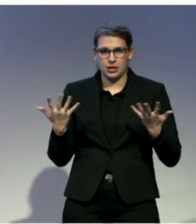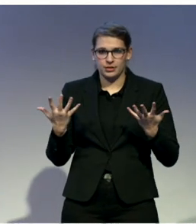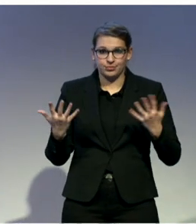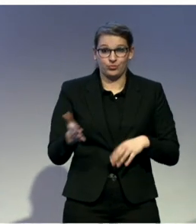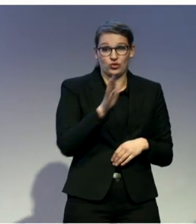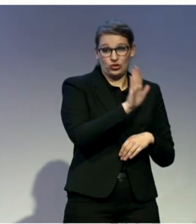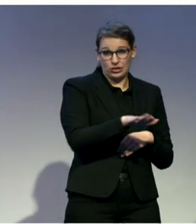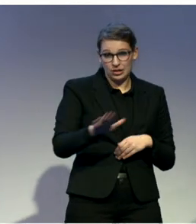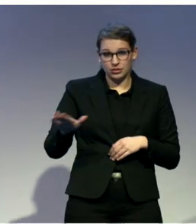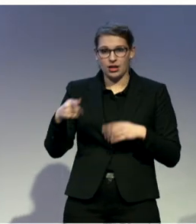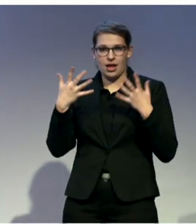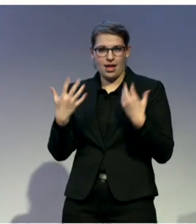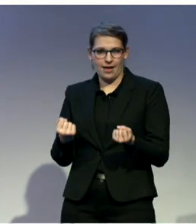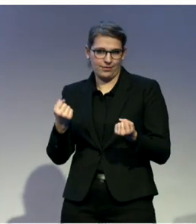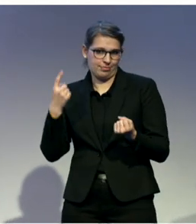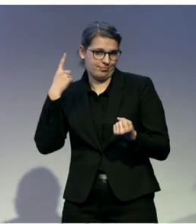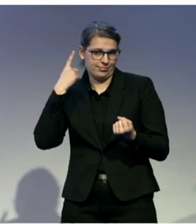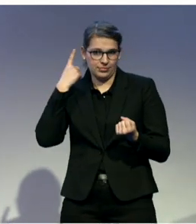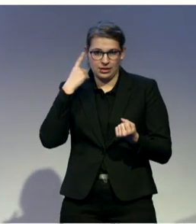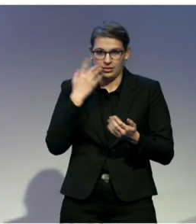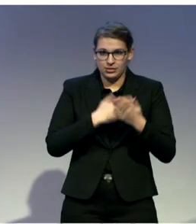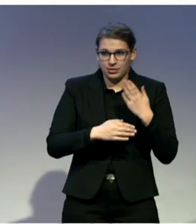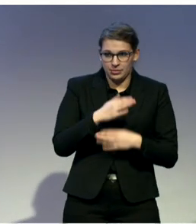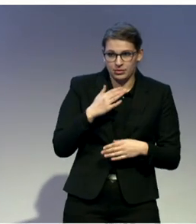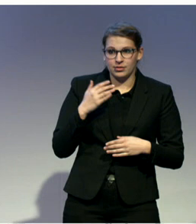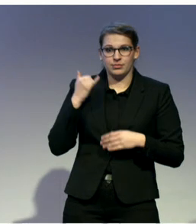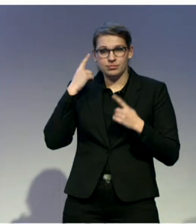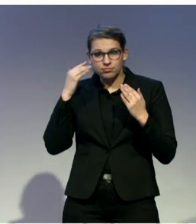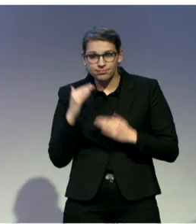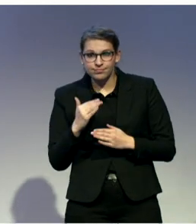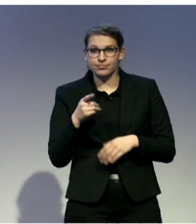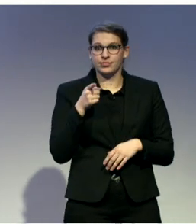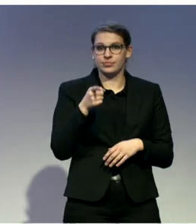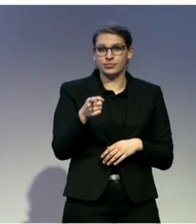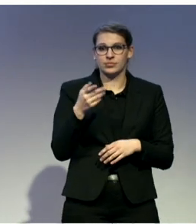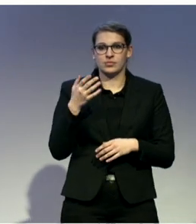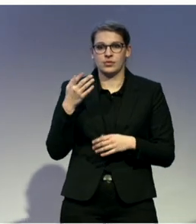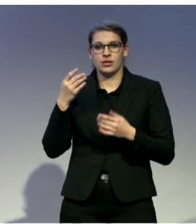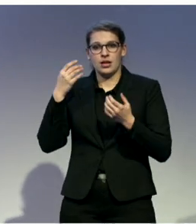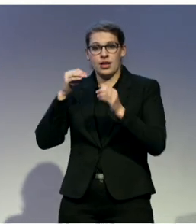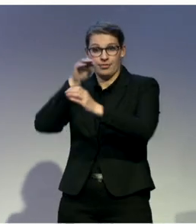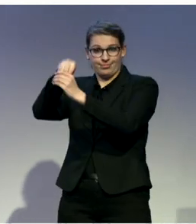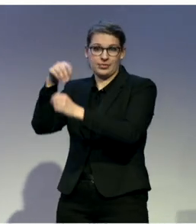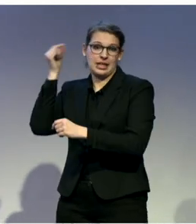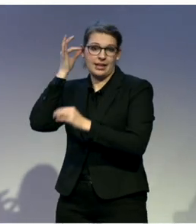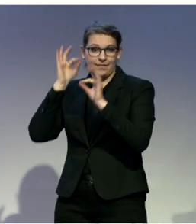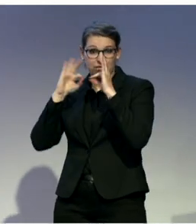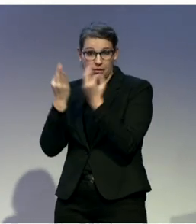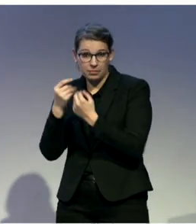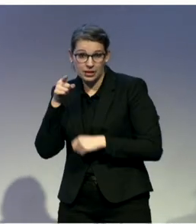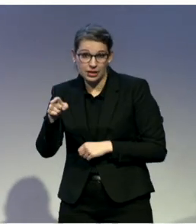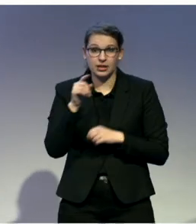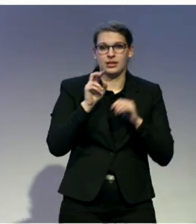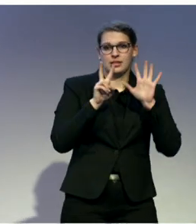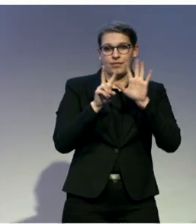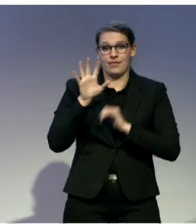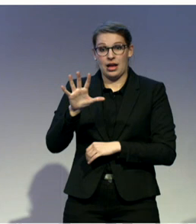disabilities are born to hearing families, and 75% are not taught sign language from birth. And